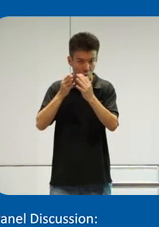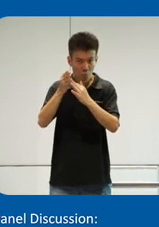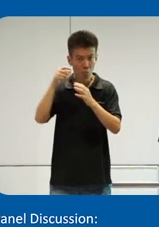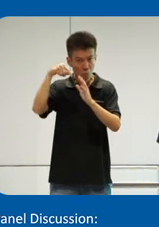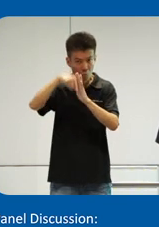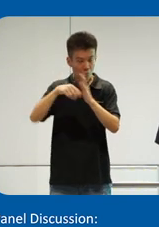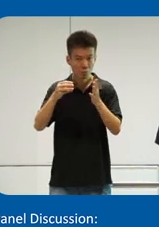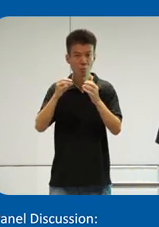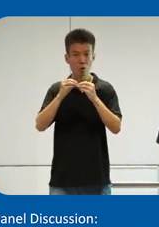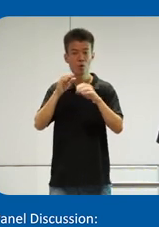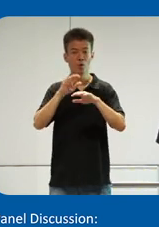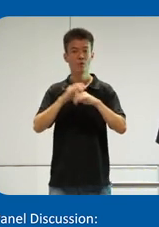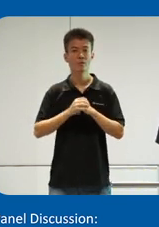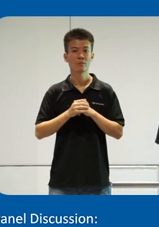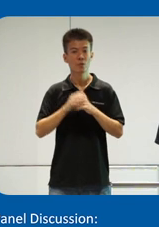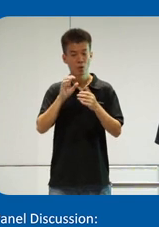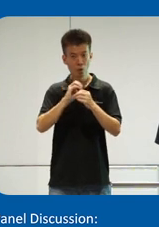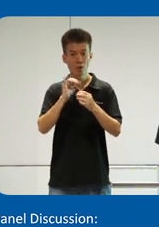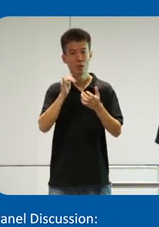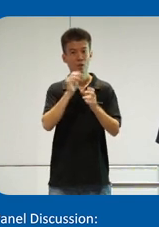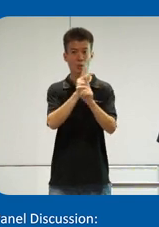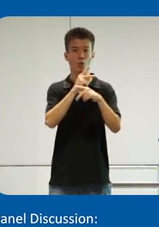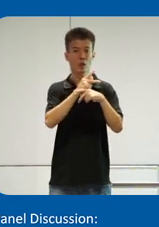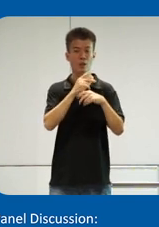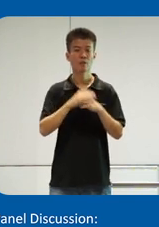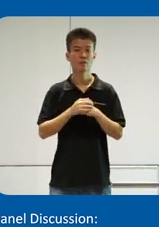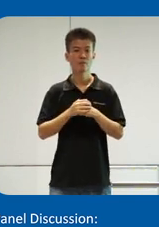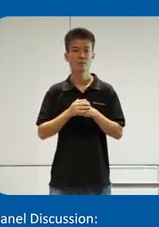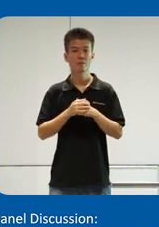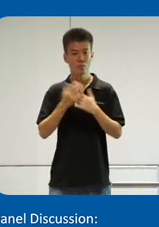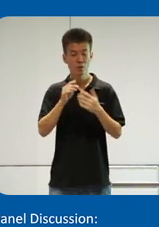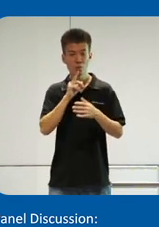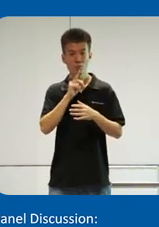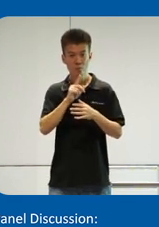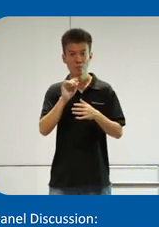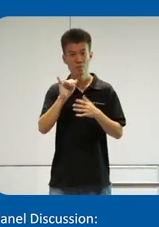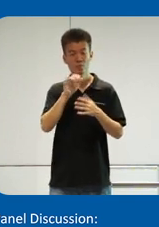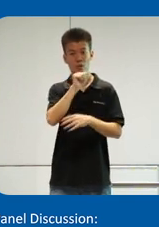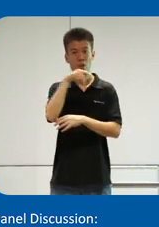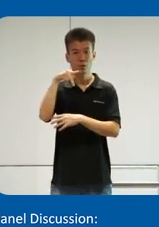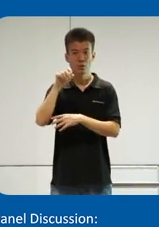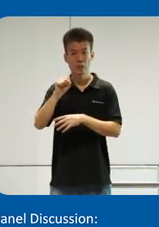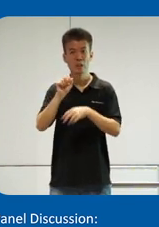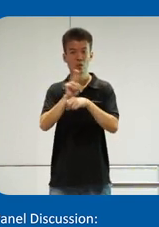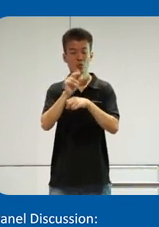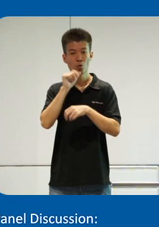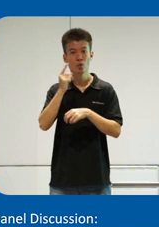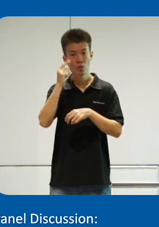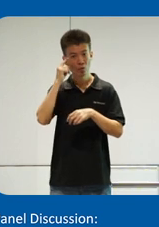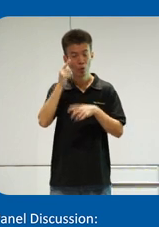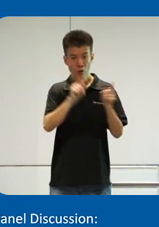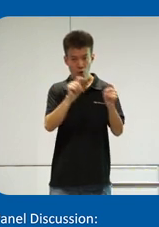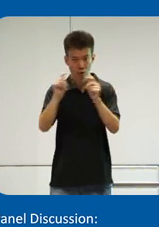even on products, then it will truly be an app that they can use, not only for